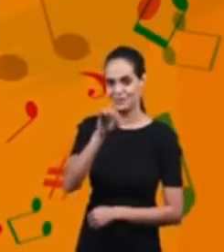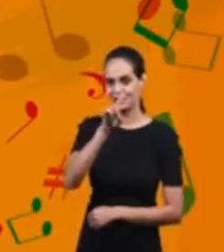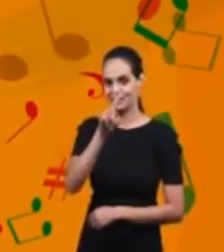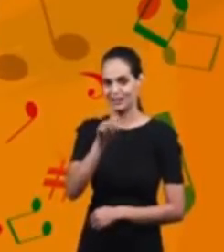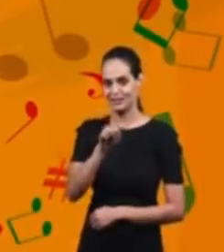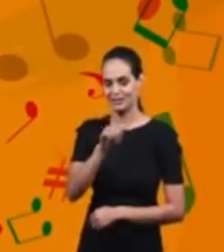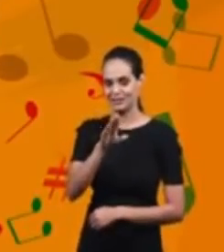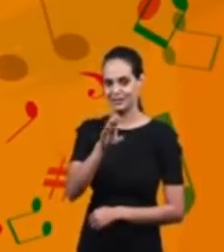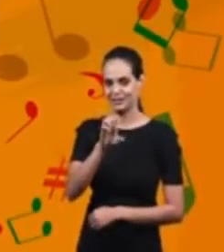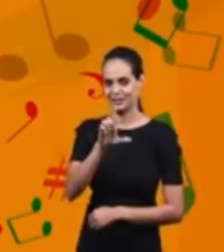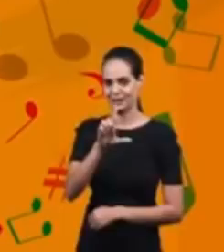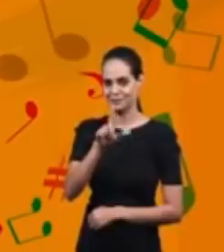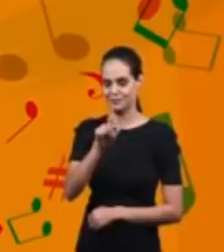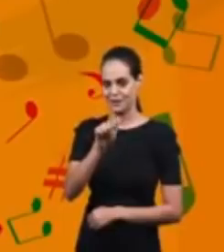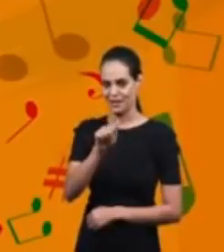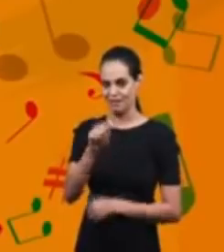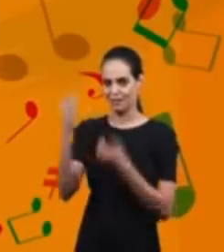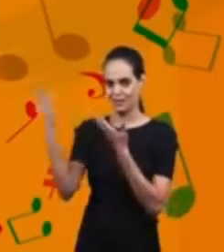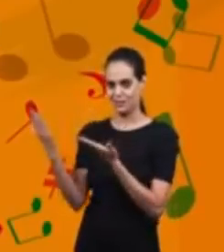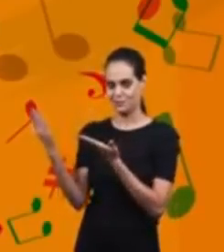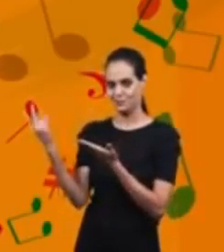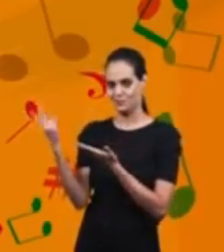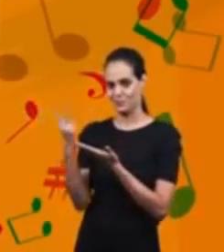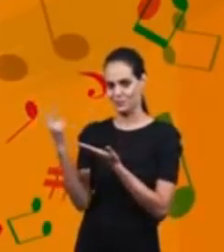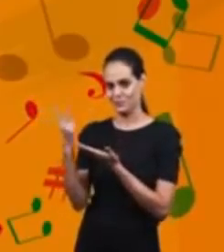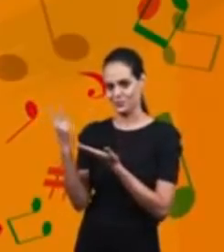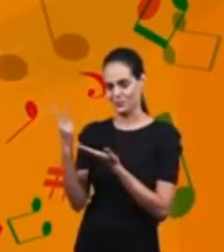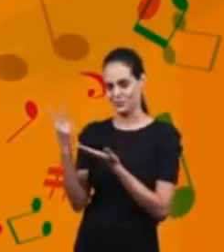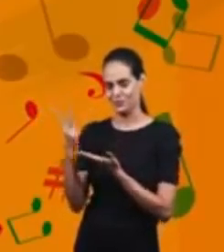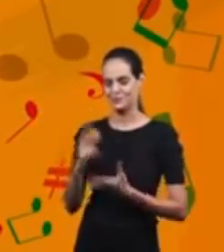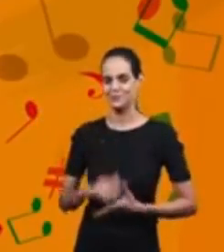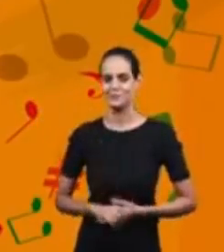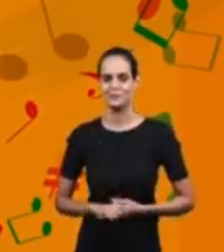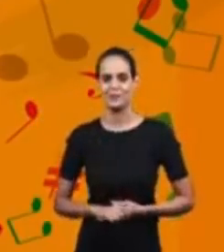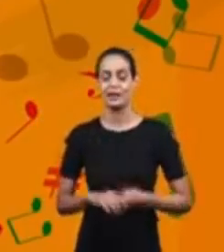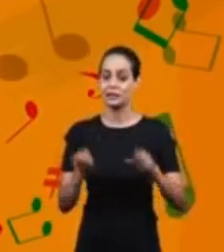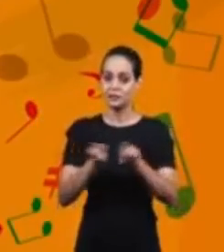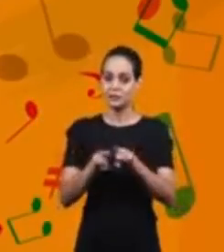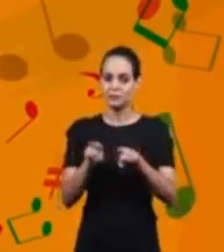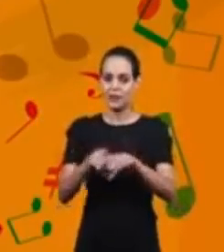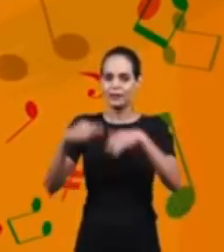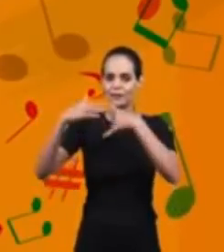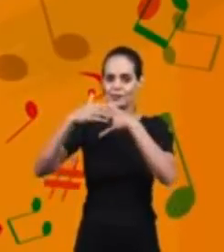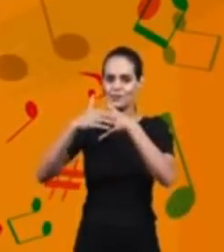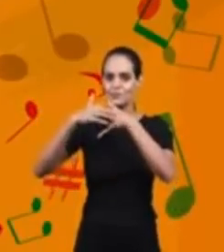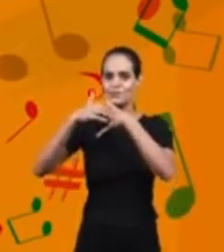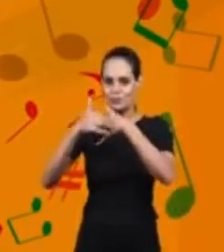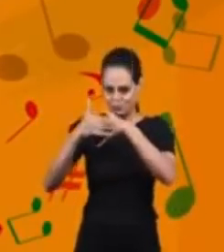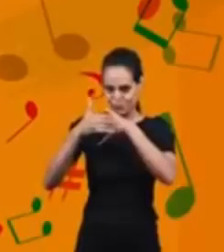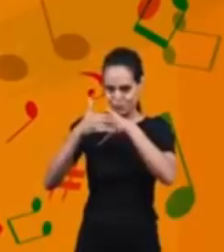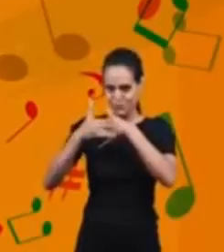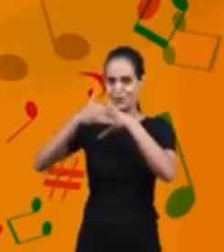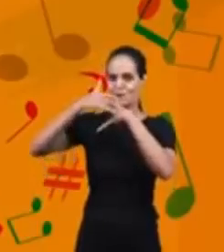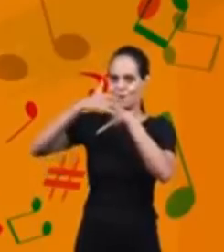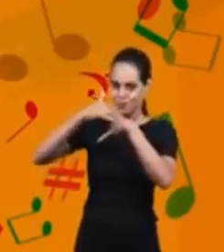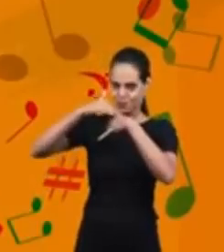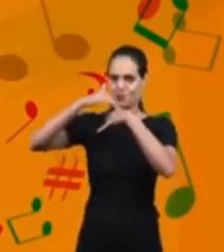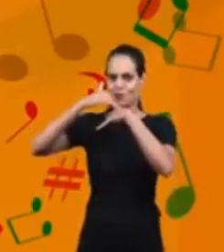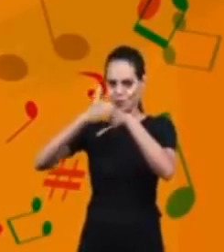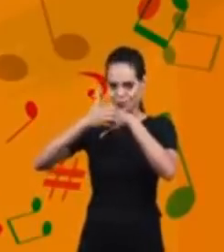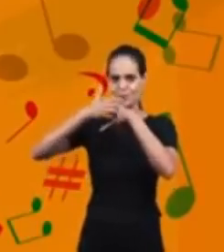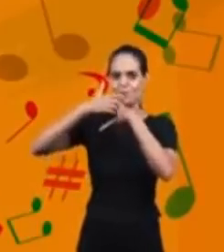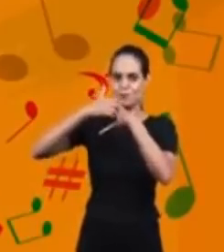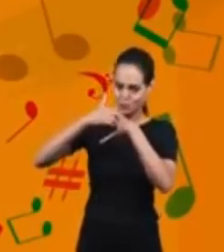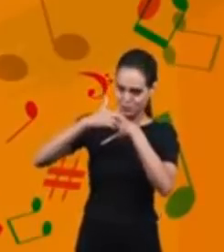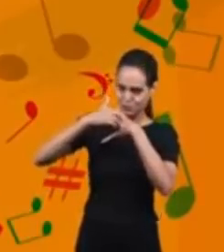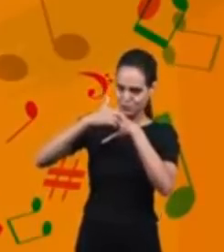city of Ceris. Also on the melodica, we have Stephanie from the church in the Monica Cristina